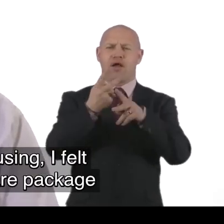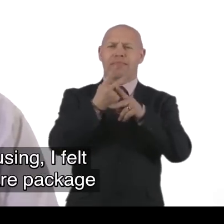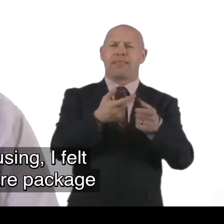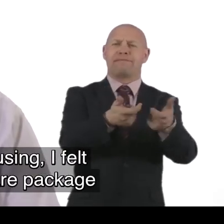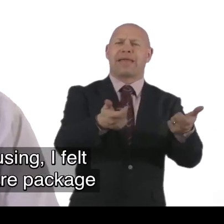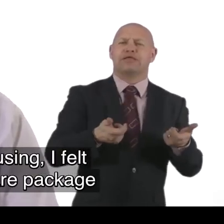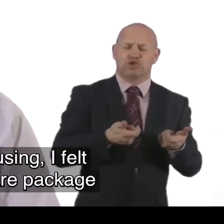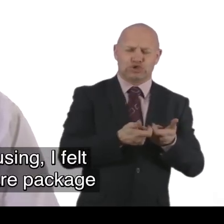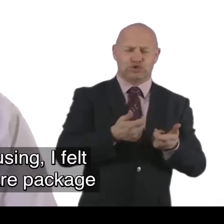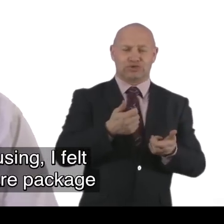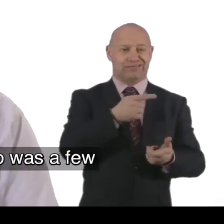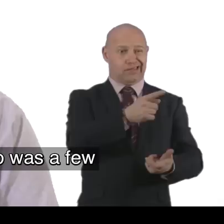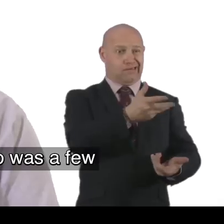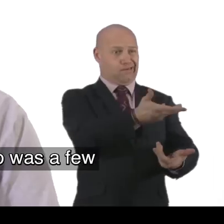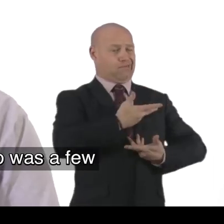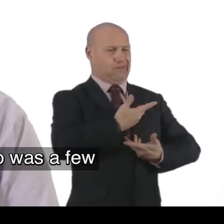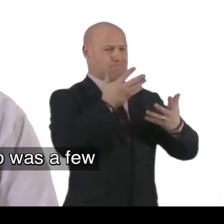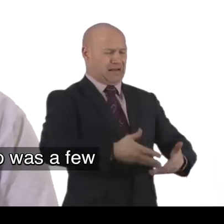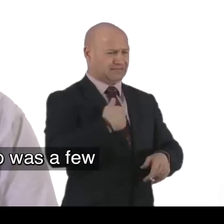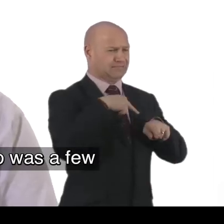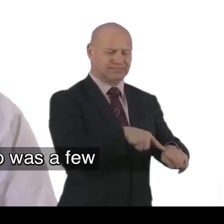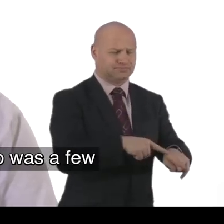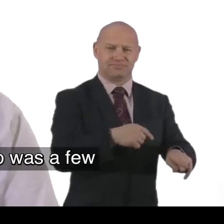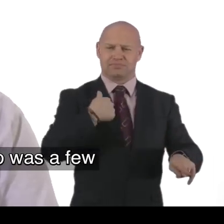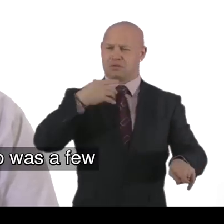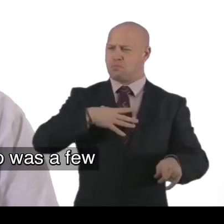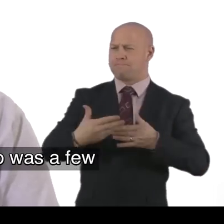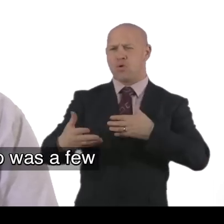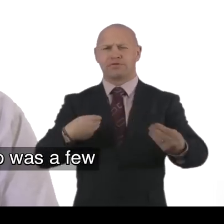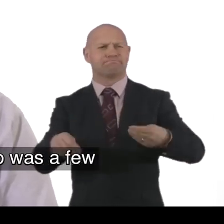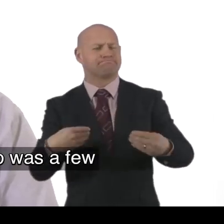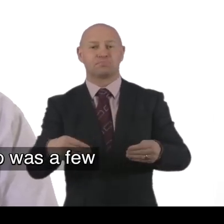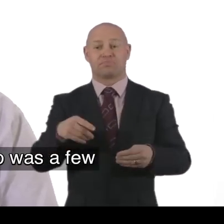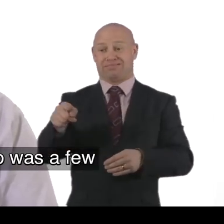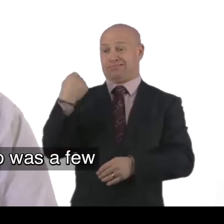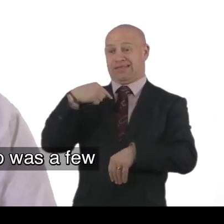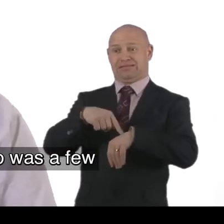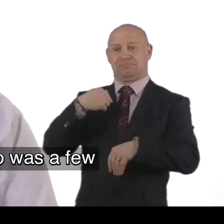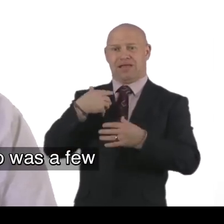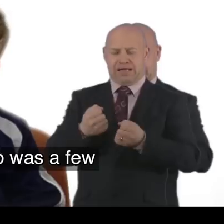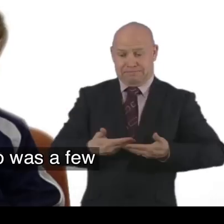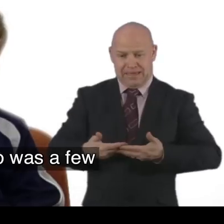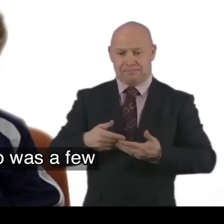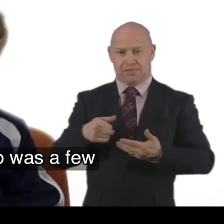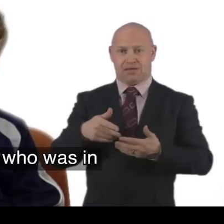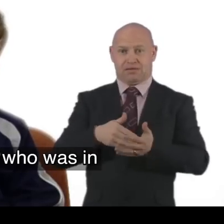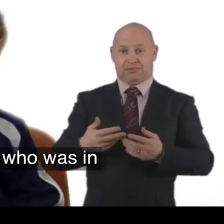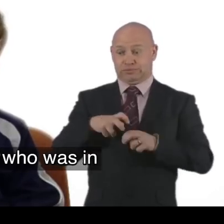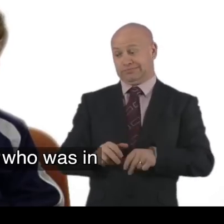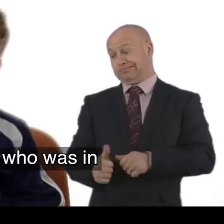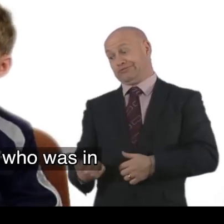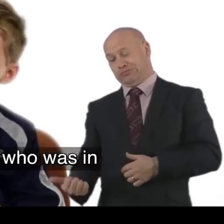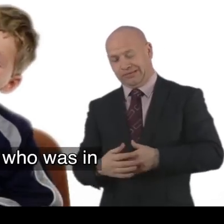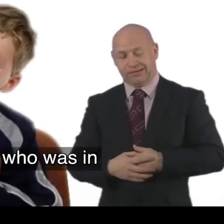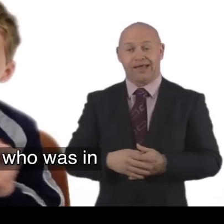the. The sort of care package. That. That I was using. Uh. At that time I had. Uh. A baby. Who was a